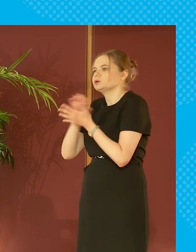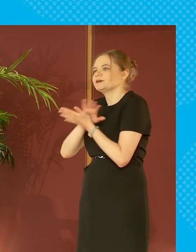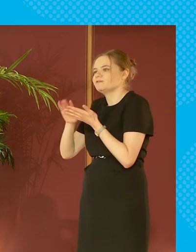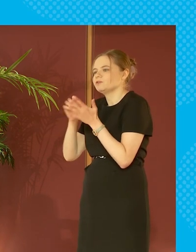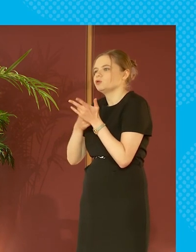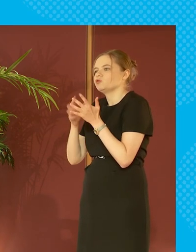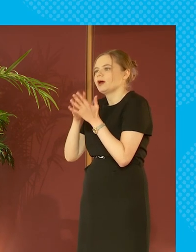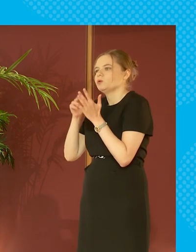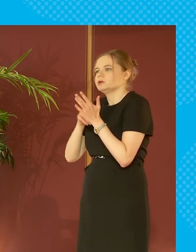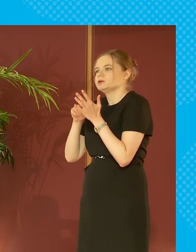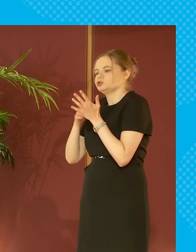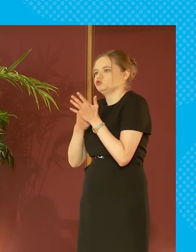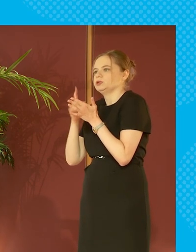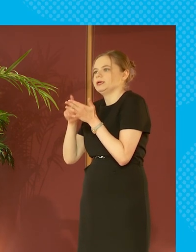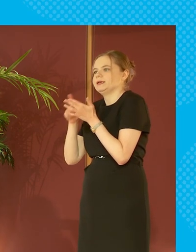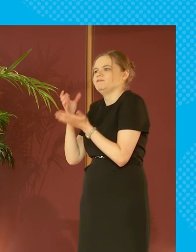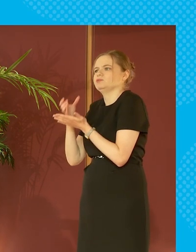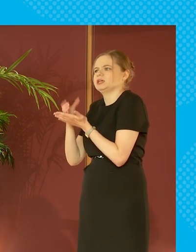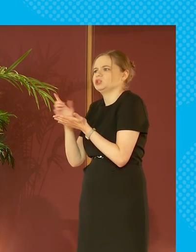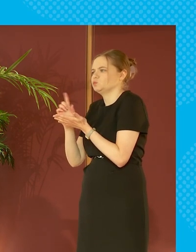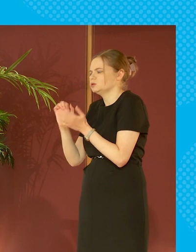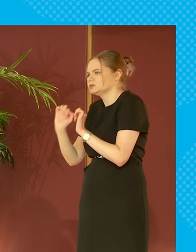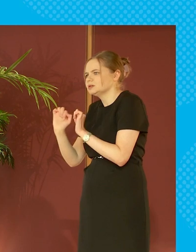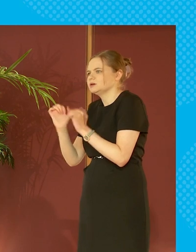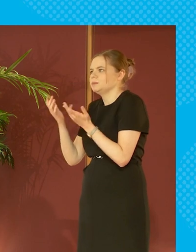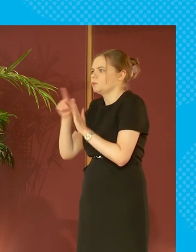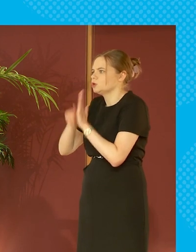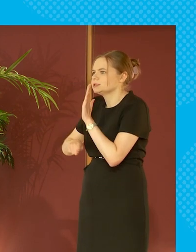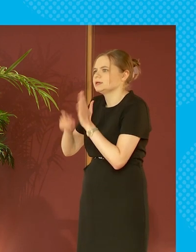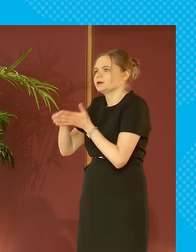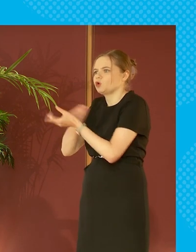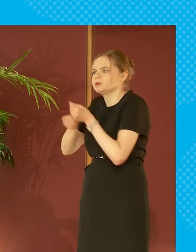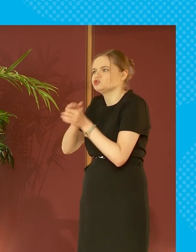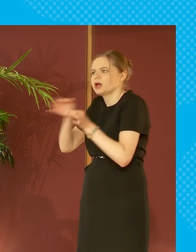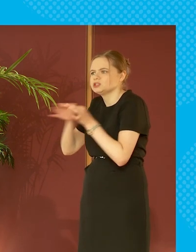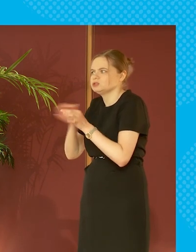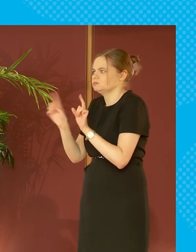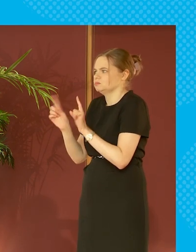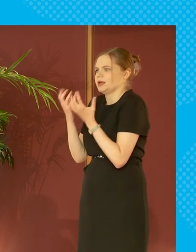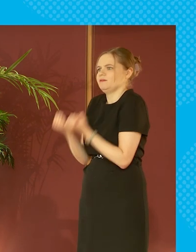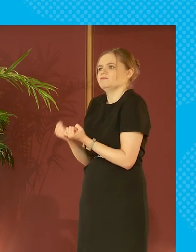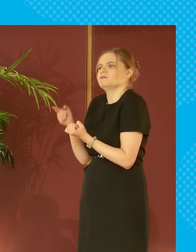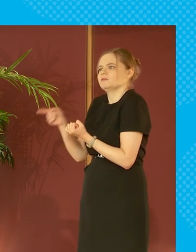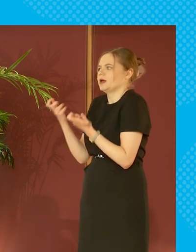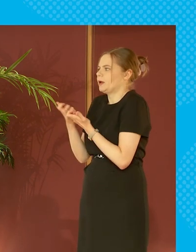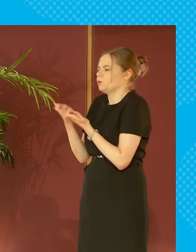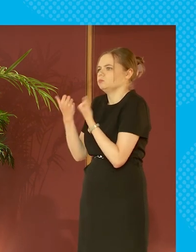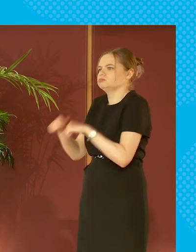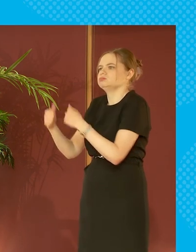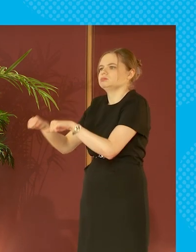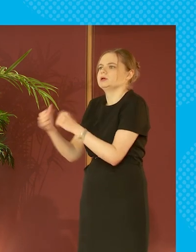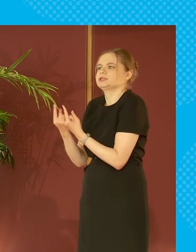what are the sort of policy and economic levers available to us and are we making the most of them in in scotland to to address